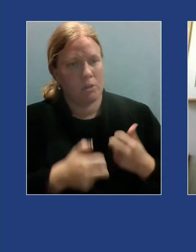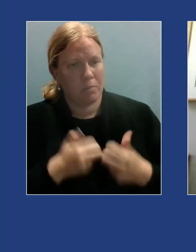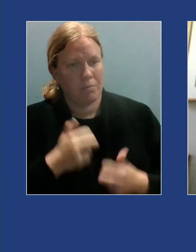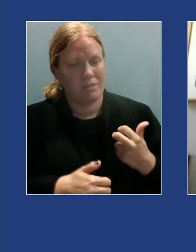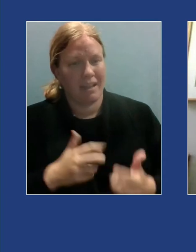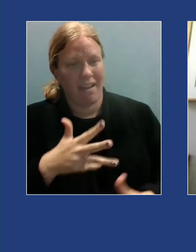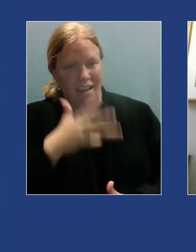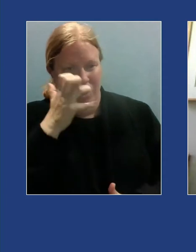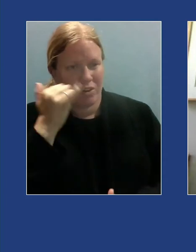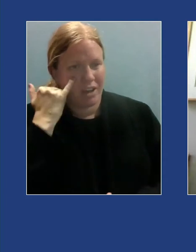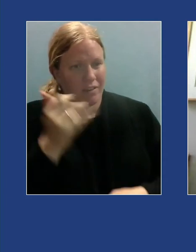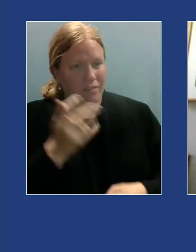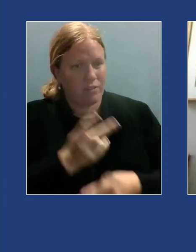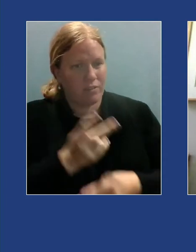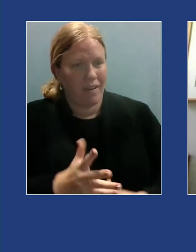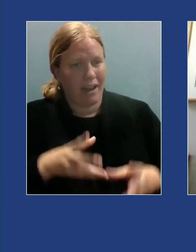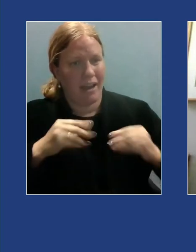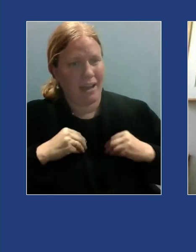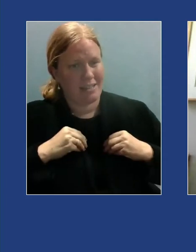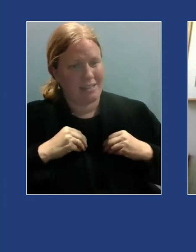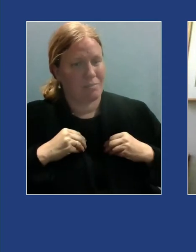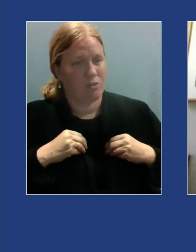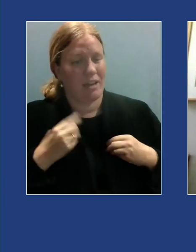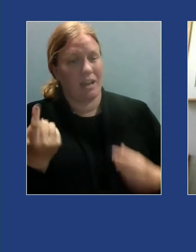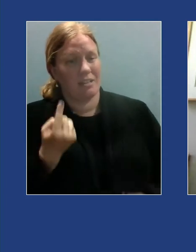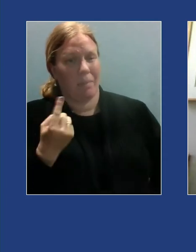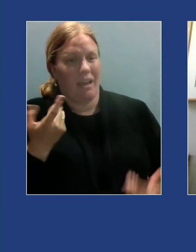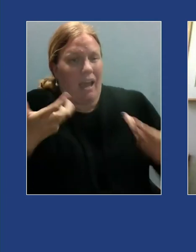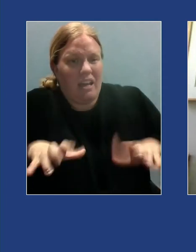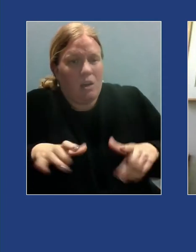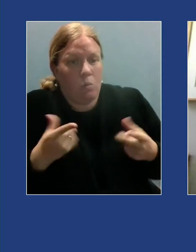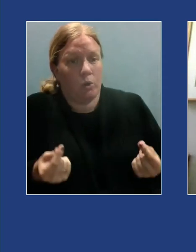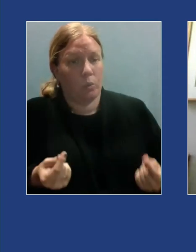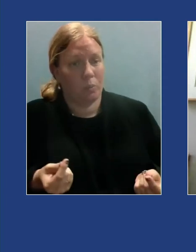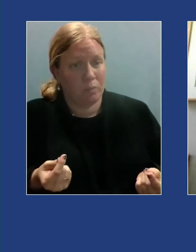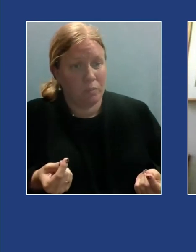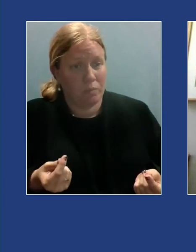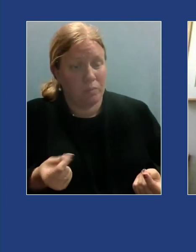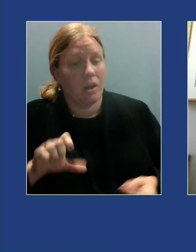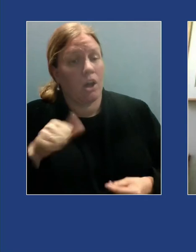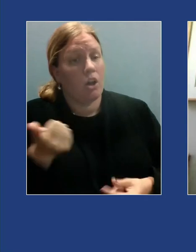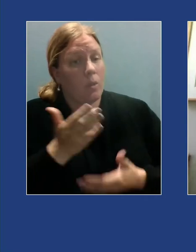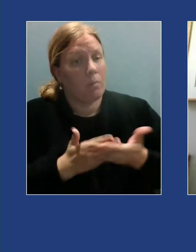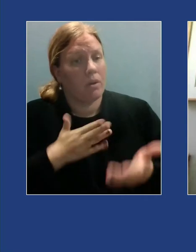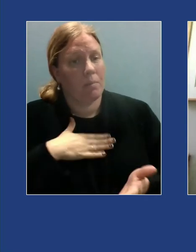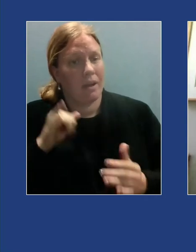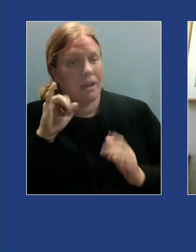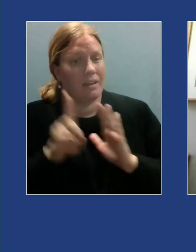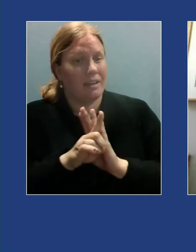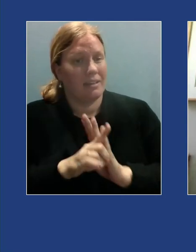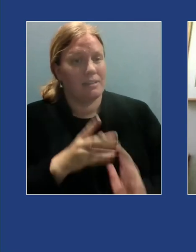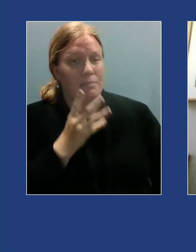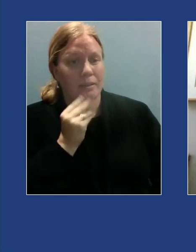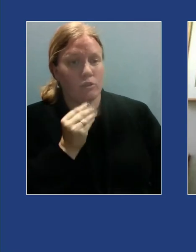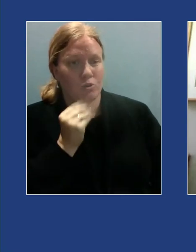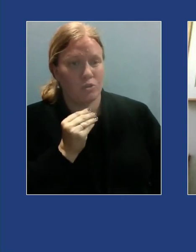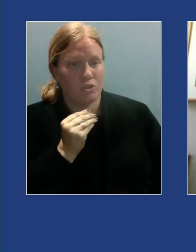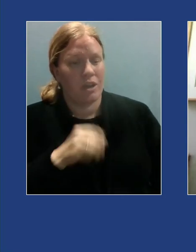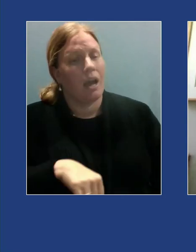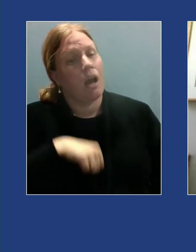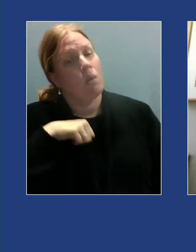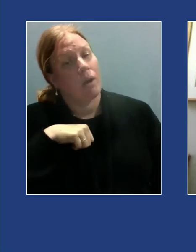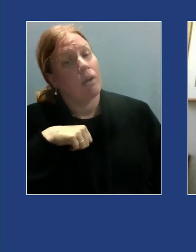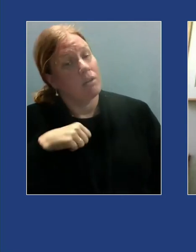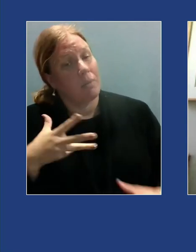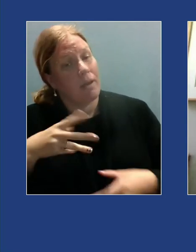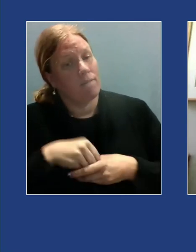supervisor had me take on a task I didn't want to do another part of my identity as being Jewish and I'm proud to be involved with a